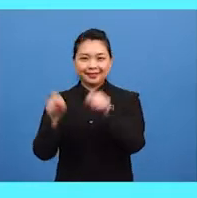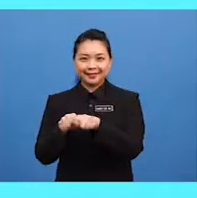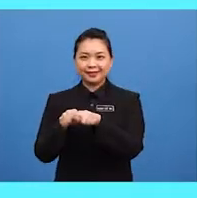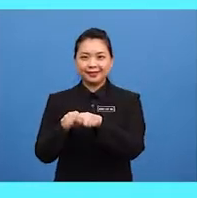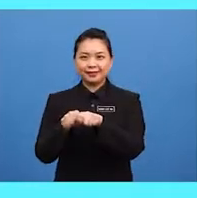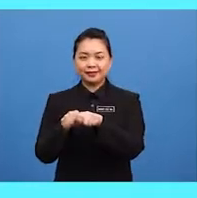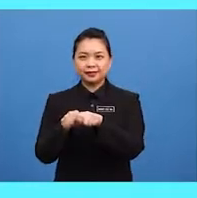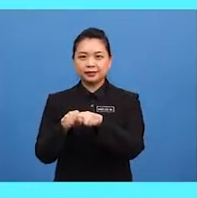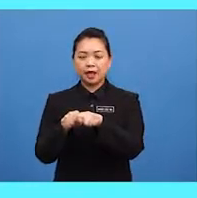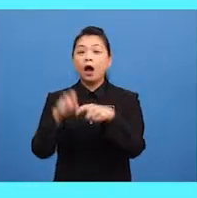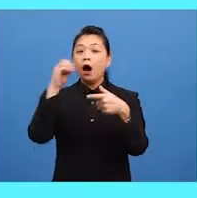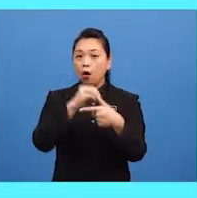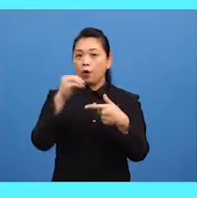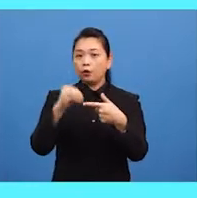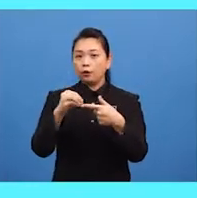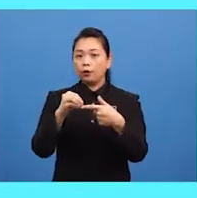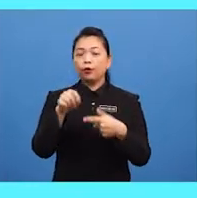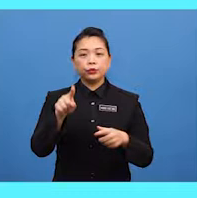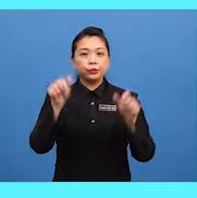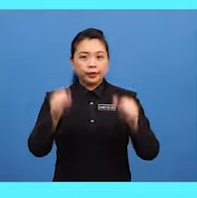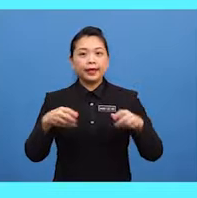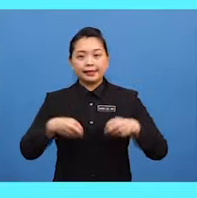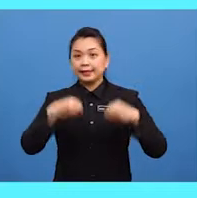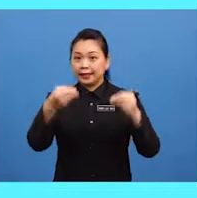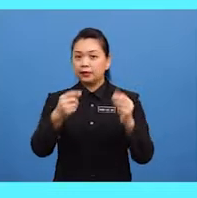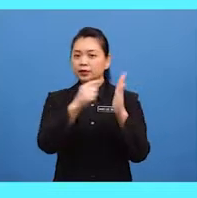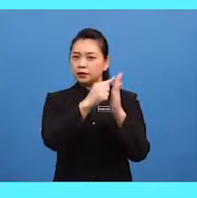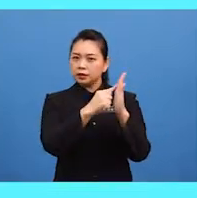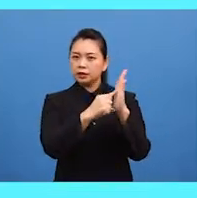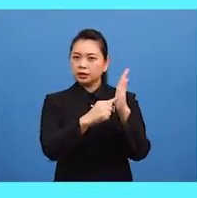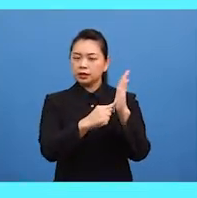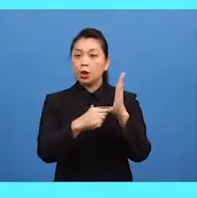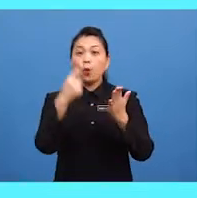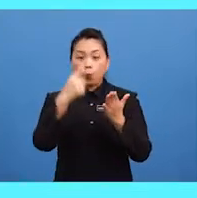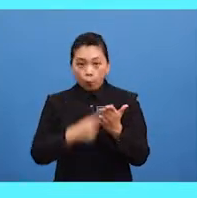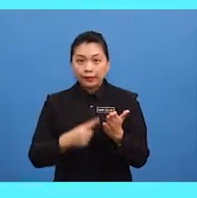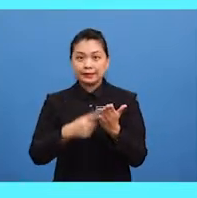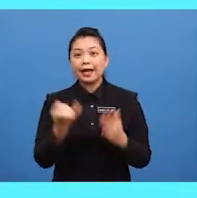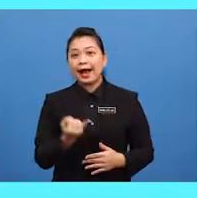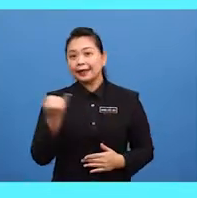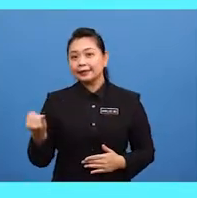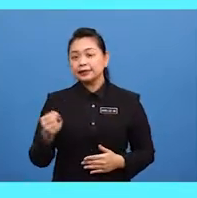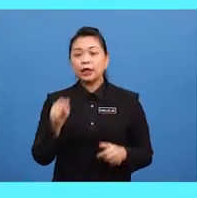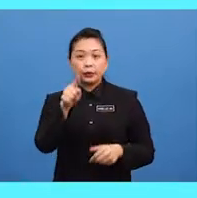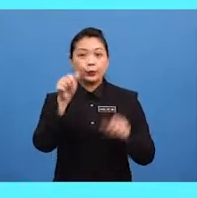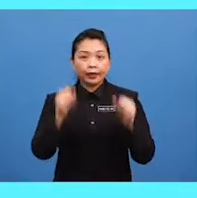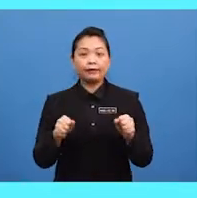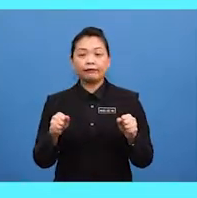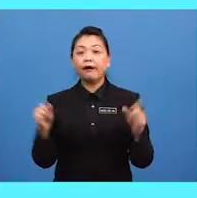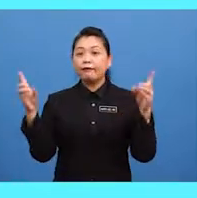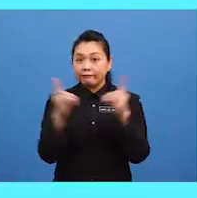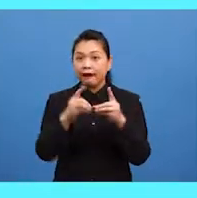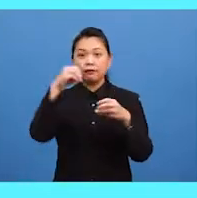or you can give details on what kind of items can be found in the picture